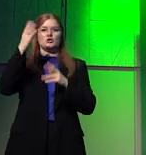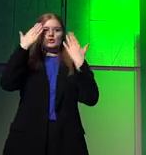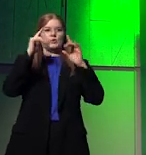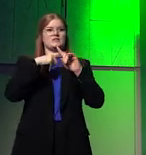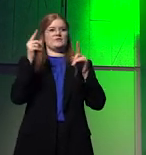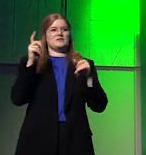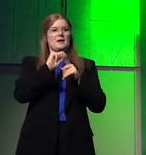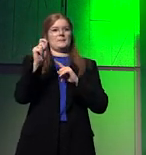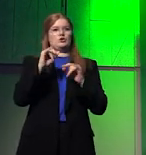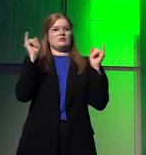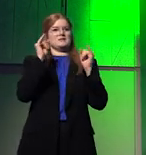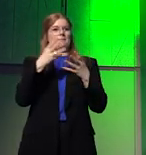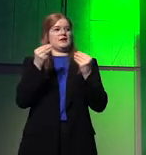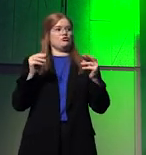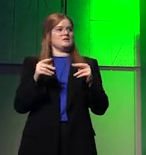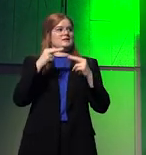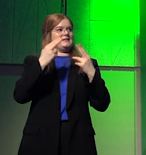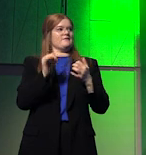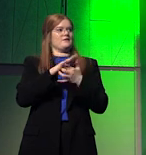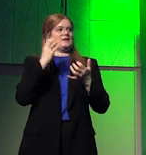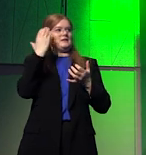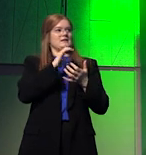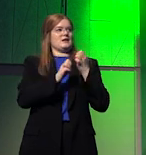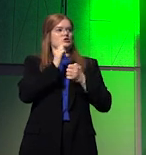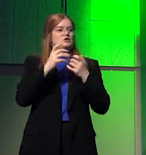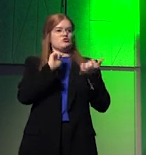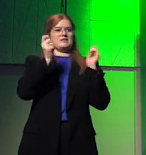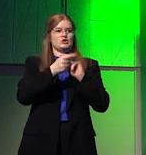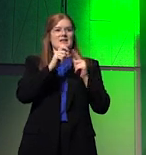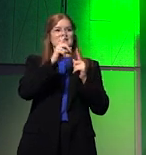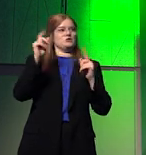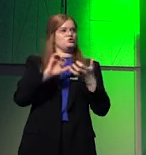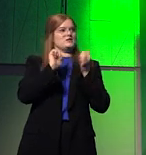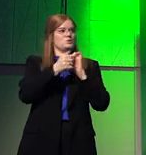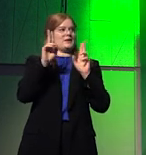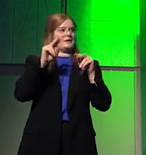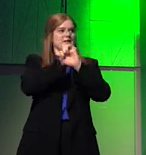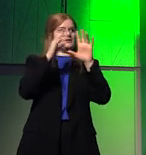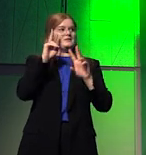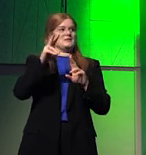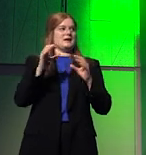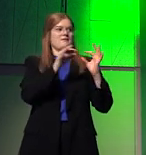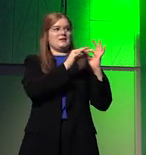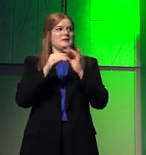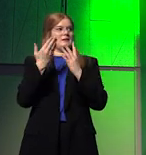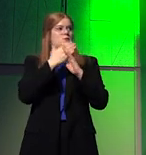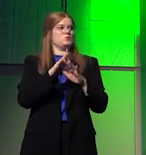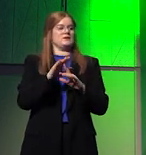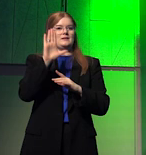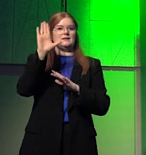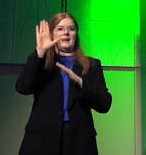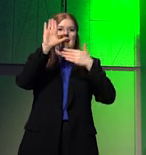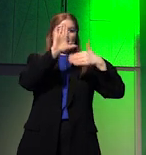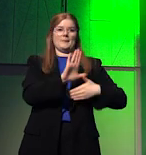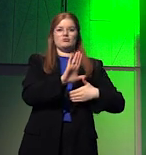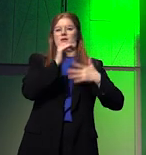types of critical minerals which are needed for the clean energy transition as well as the digital transition. You can see that there is a belt in between Latin America,